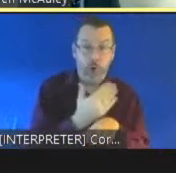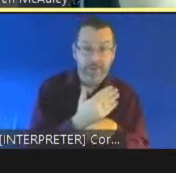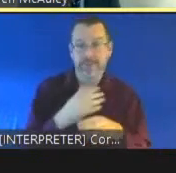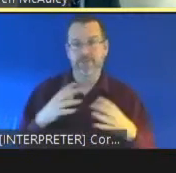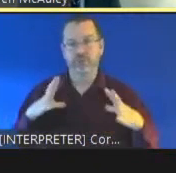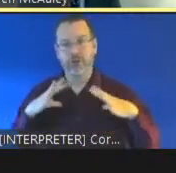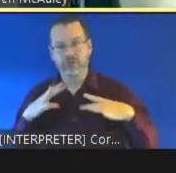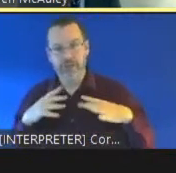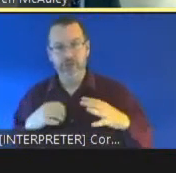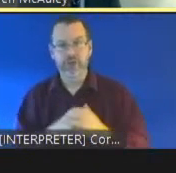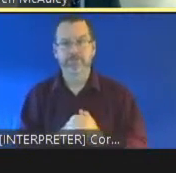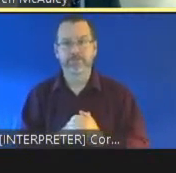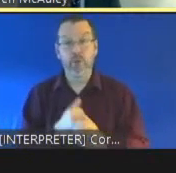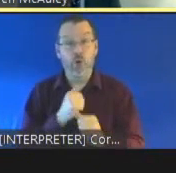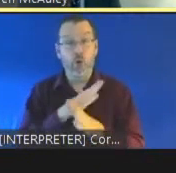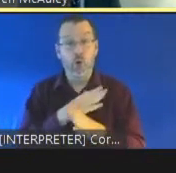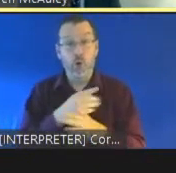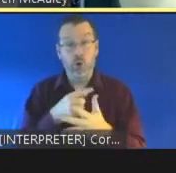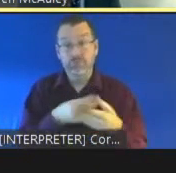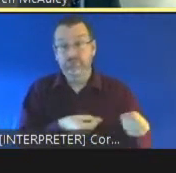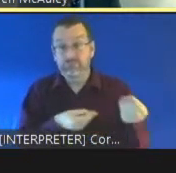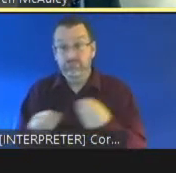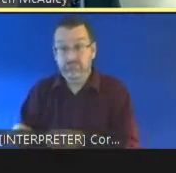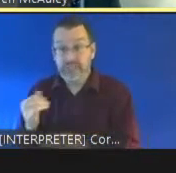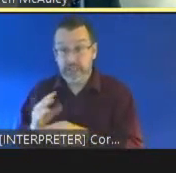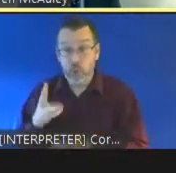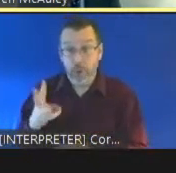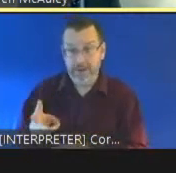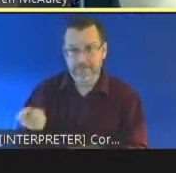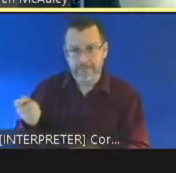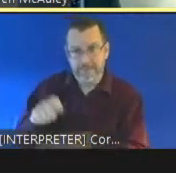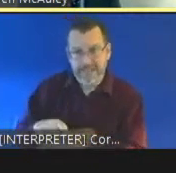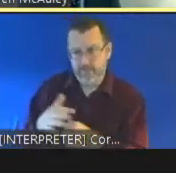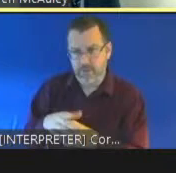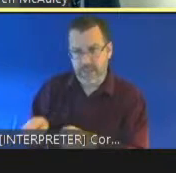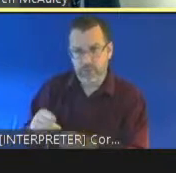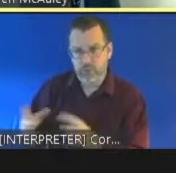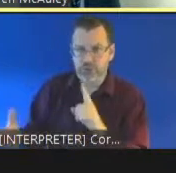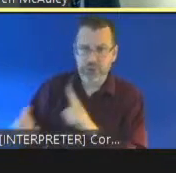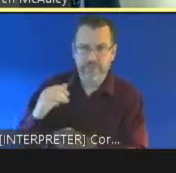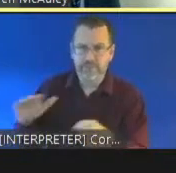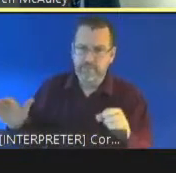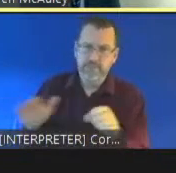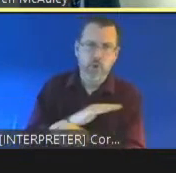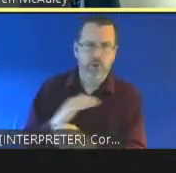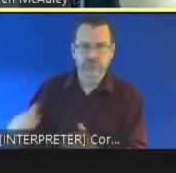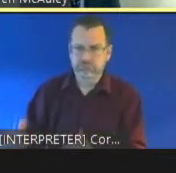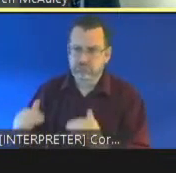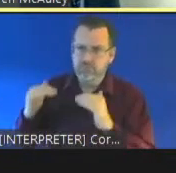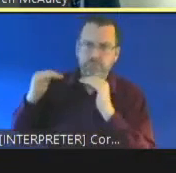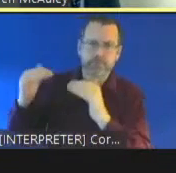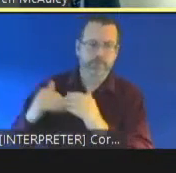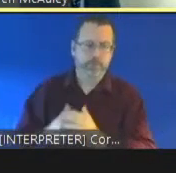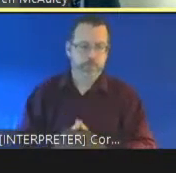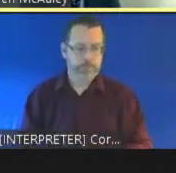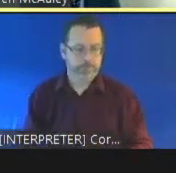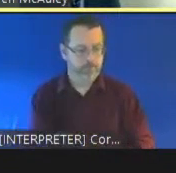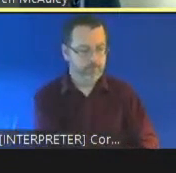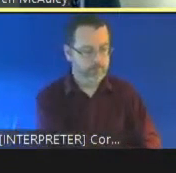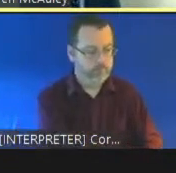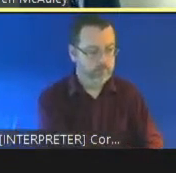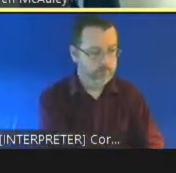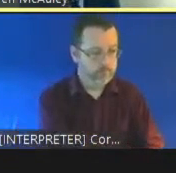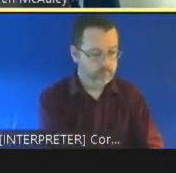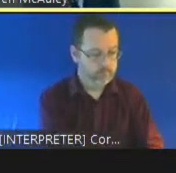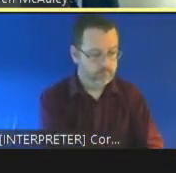opportunities, all in a manner conducive to their achieving the fullest possible social integration and individual development. Finally